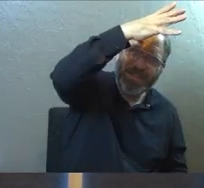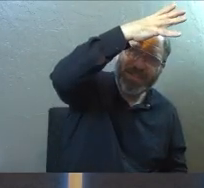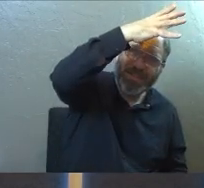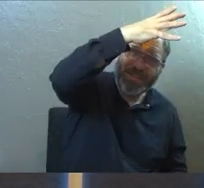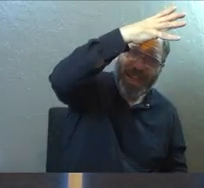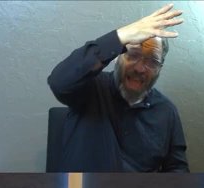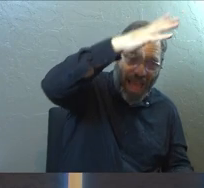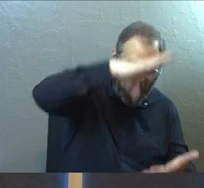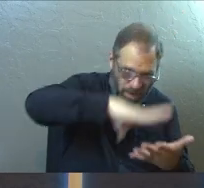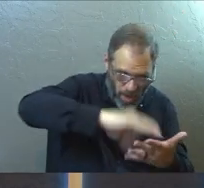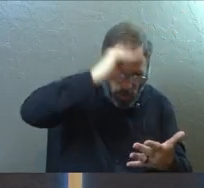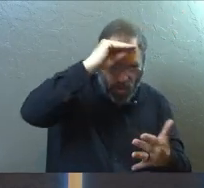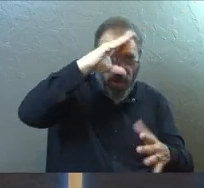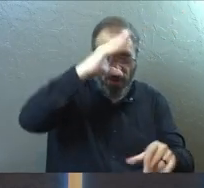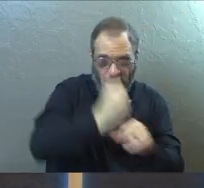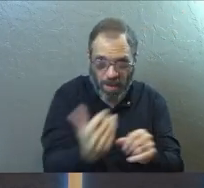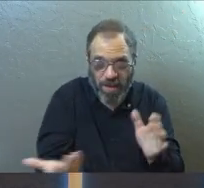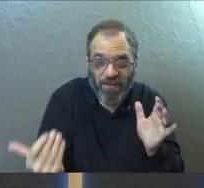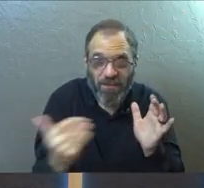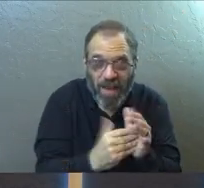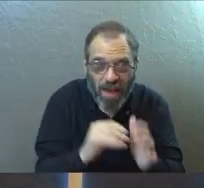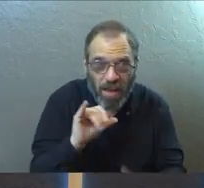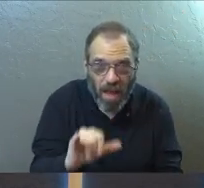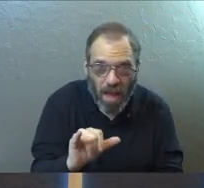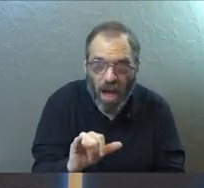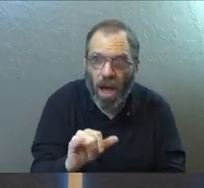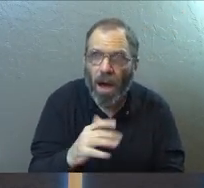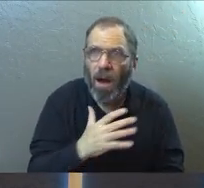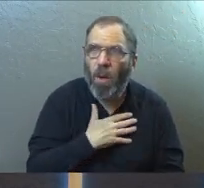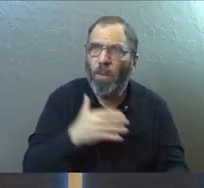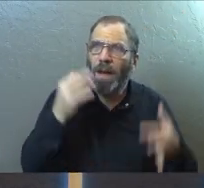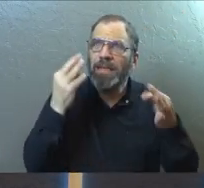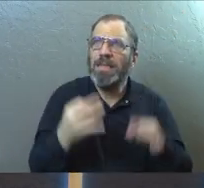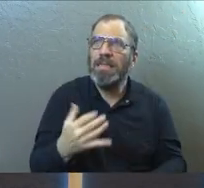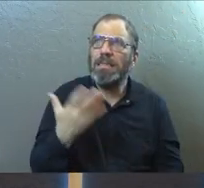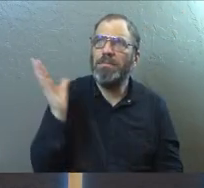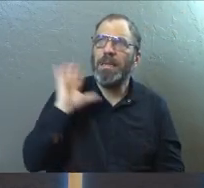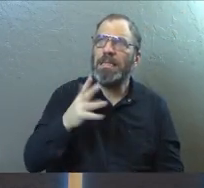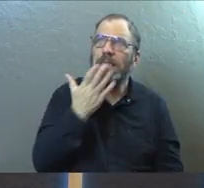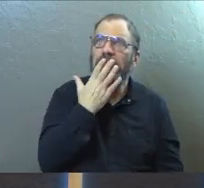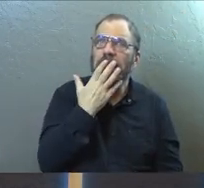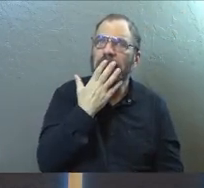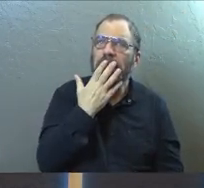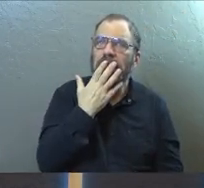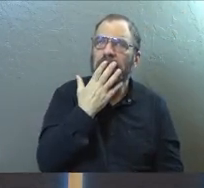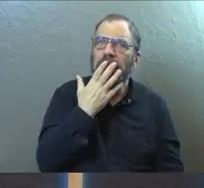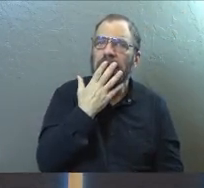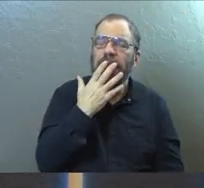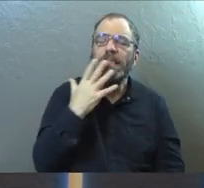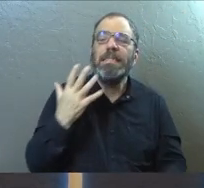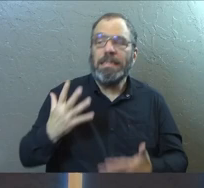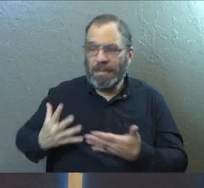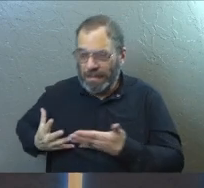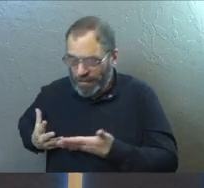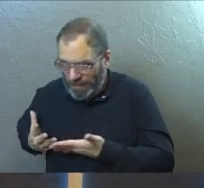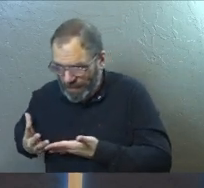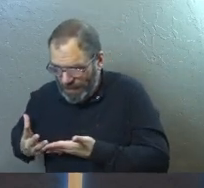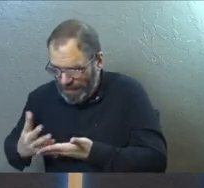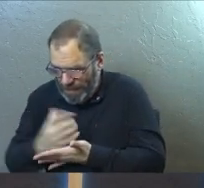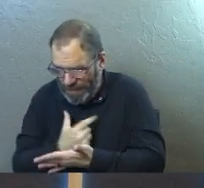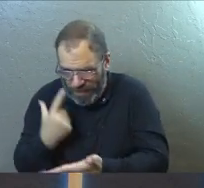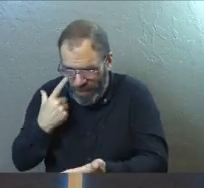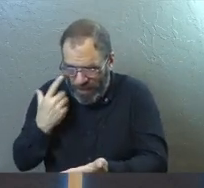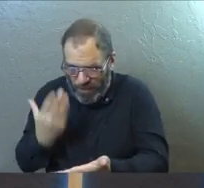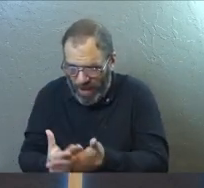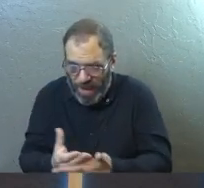And they're going to learn about the faith again. And they're going to realize the decisions they haven't made yet. And they're going to reacquire a faith in Jesus